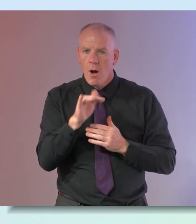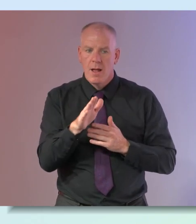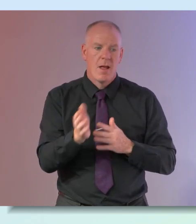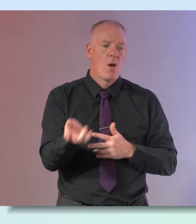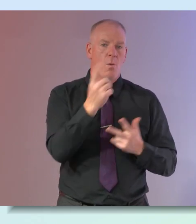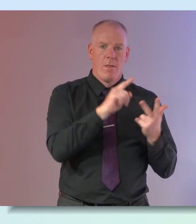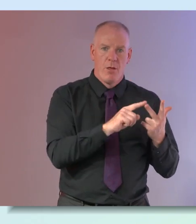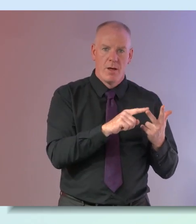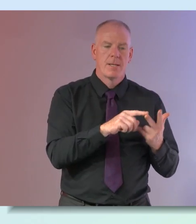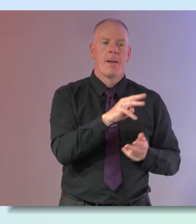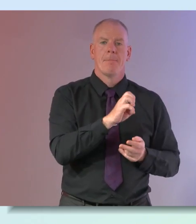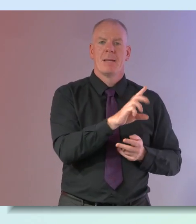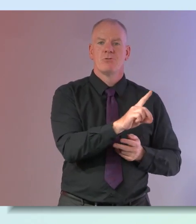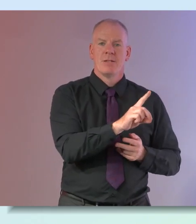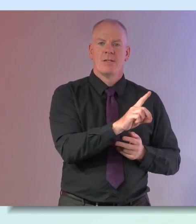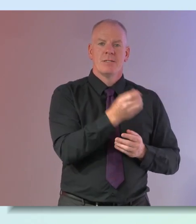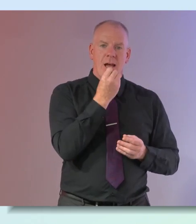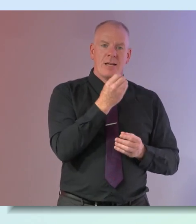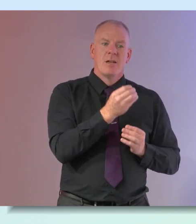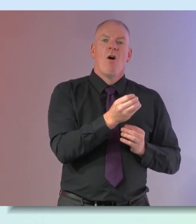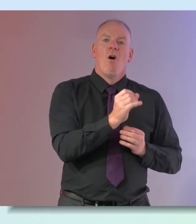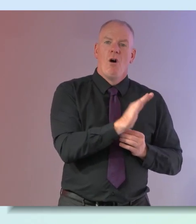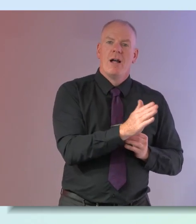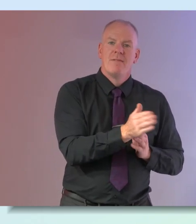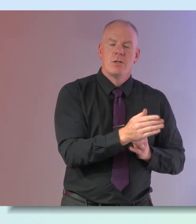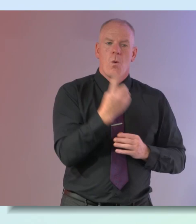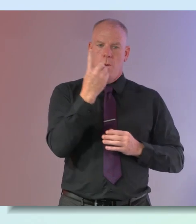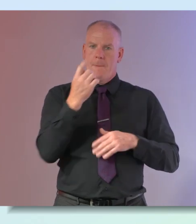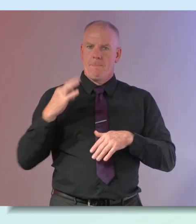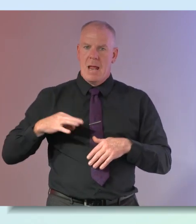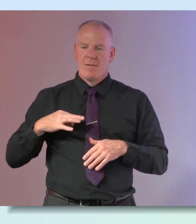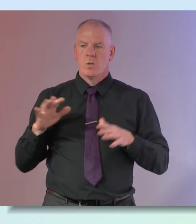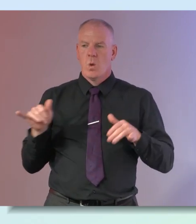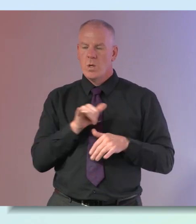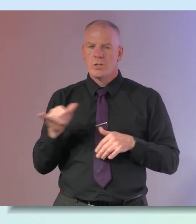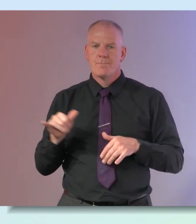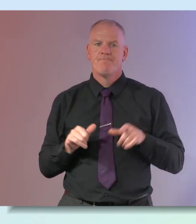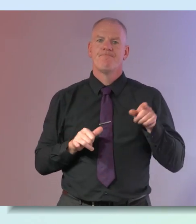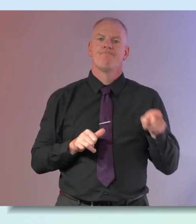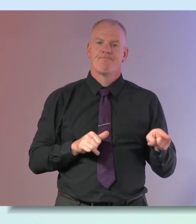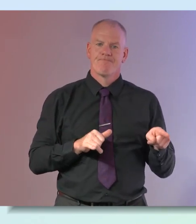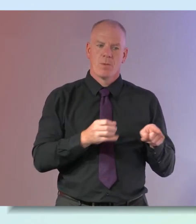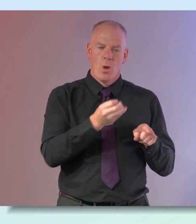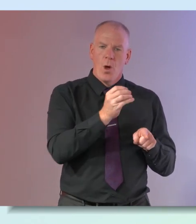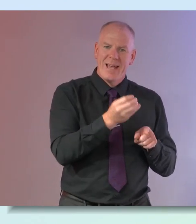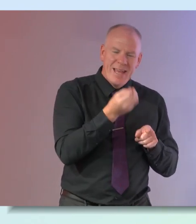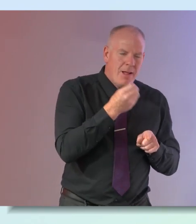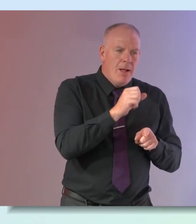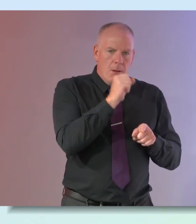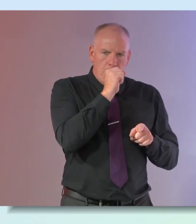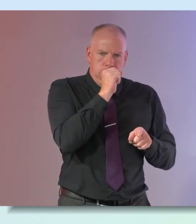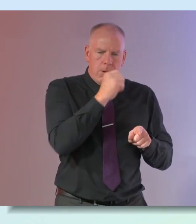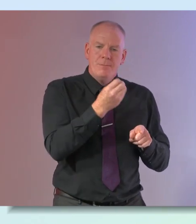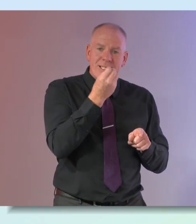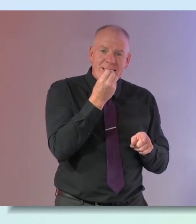followed a mediterranean diet with oily fish and the only group that derived any benefit were the group that ate the oily fish so it was disappointing